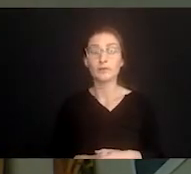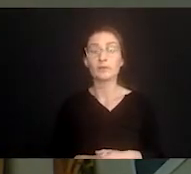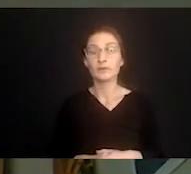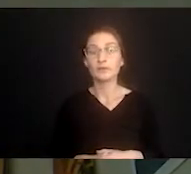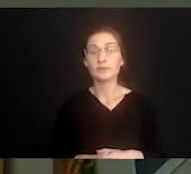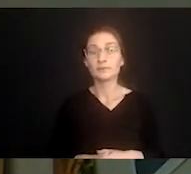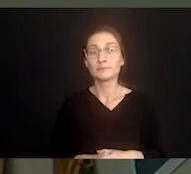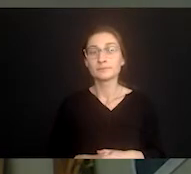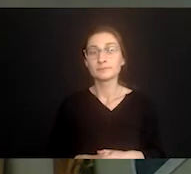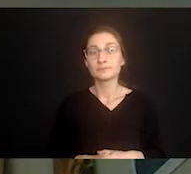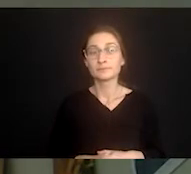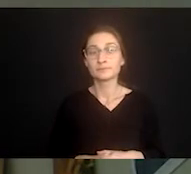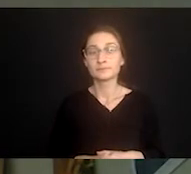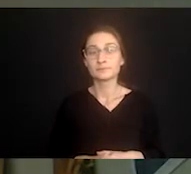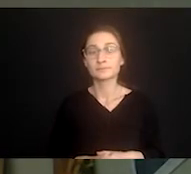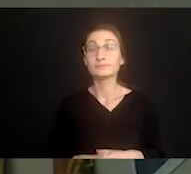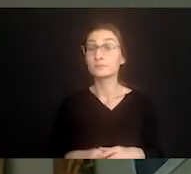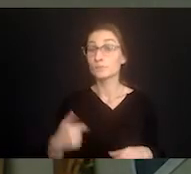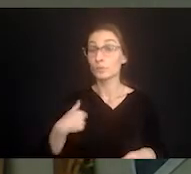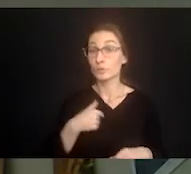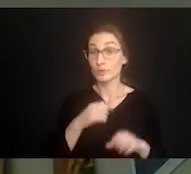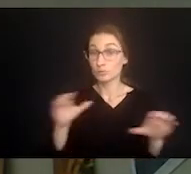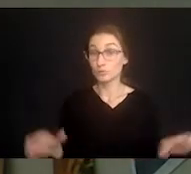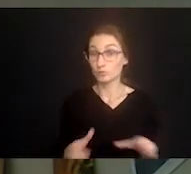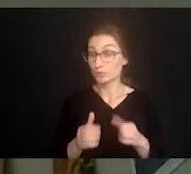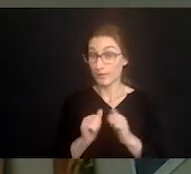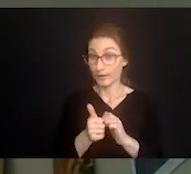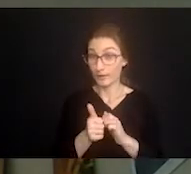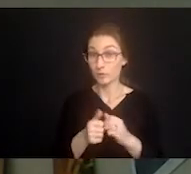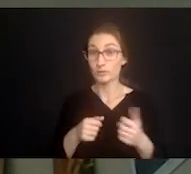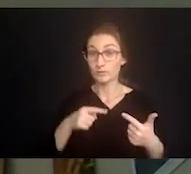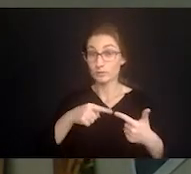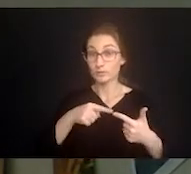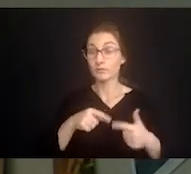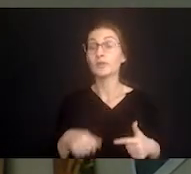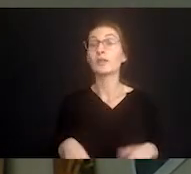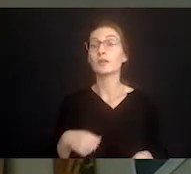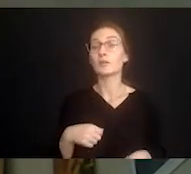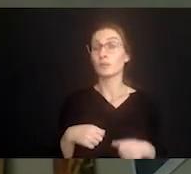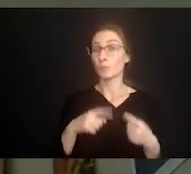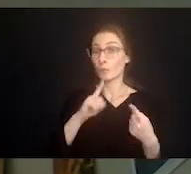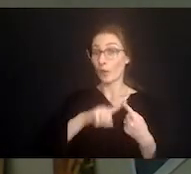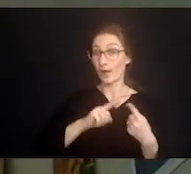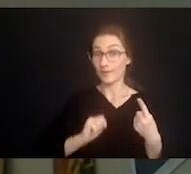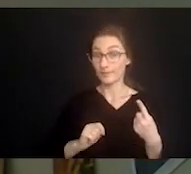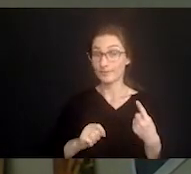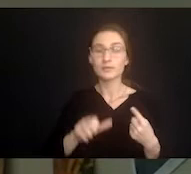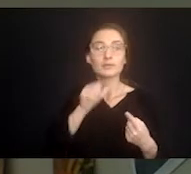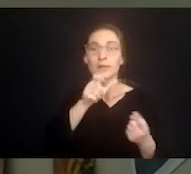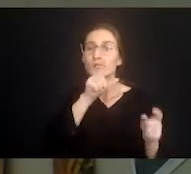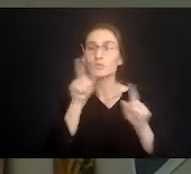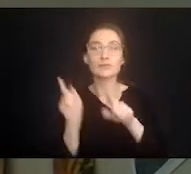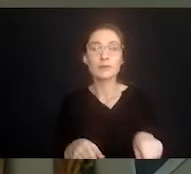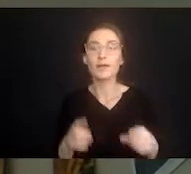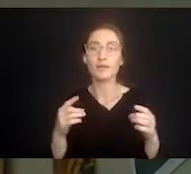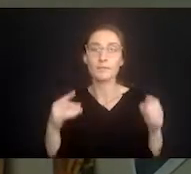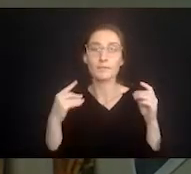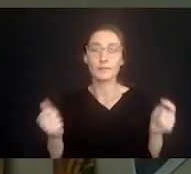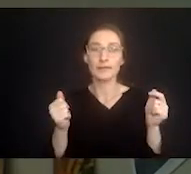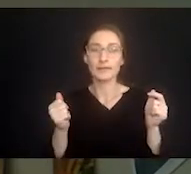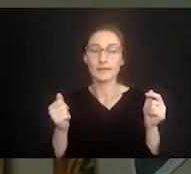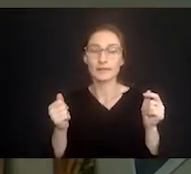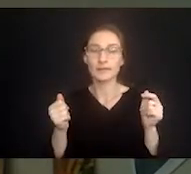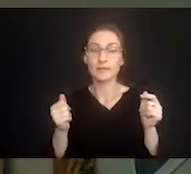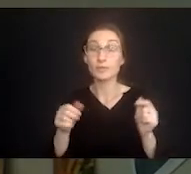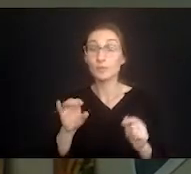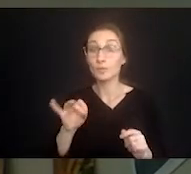on this. We needed to build some margin. Okay, we did this in two ways. One is to not respond immediately when I